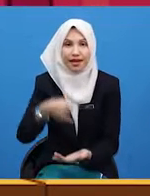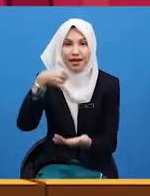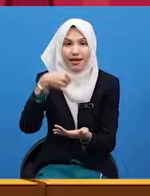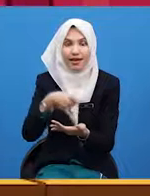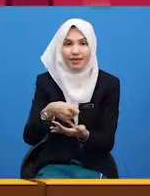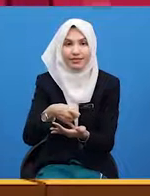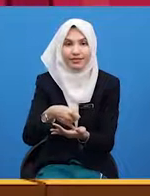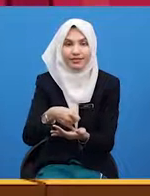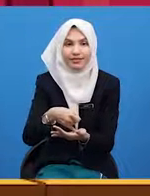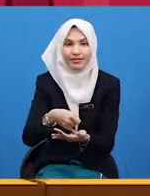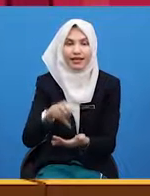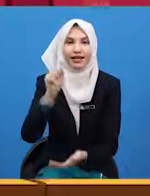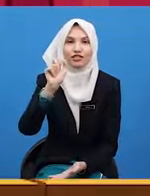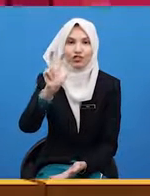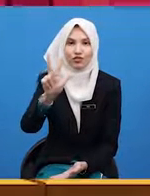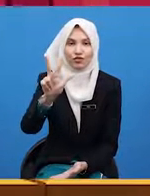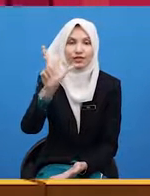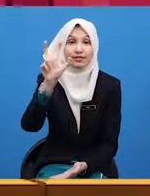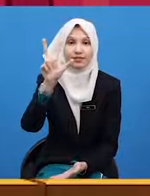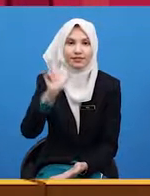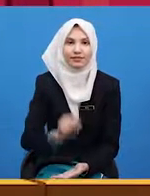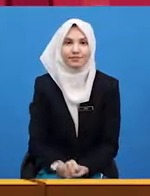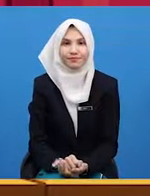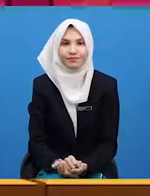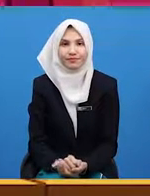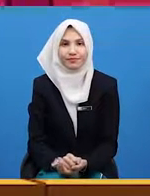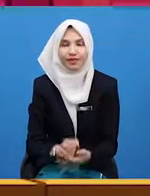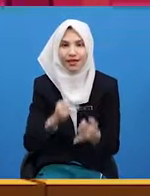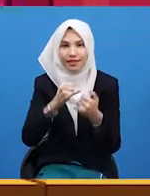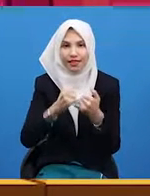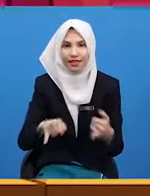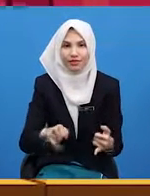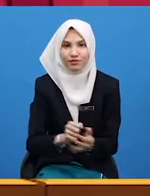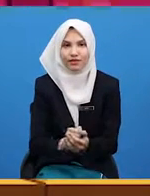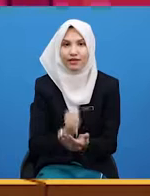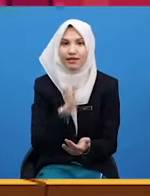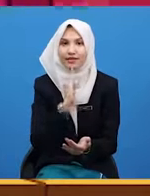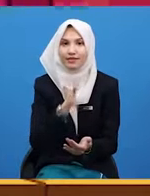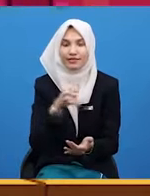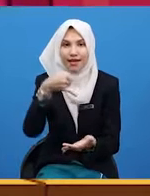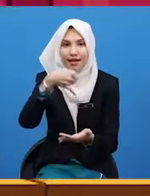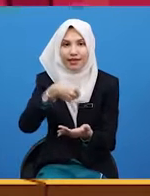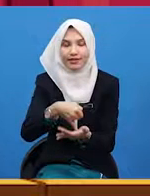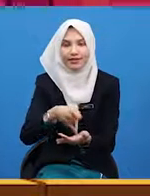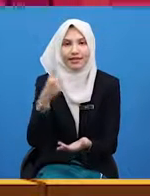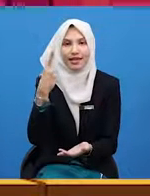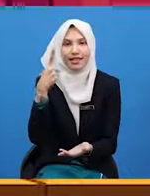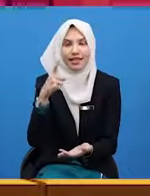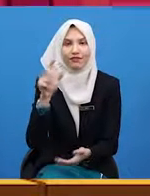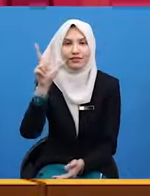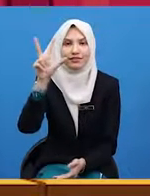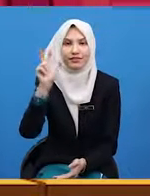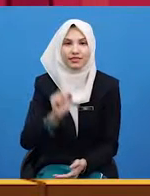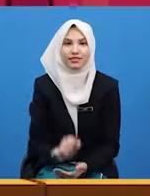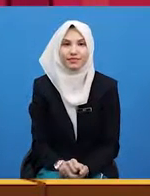3-30. And the last one is it's 11-30.